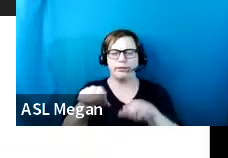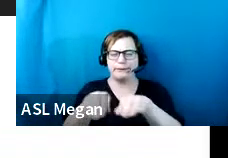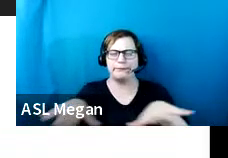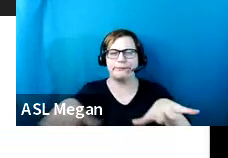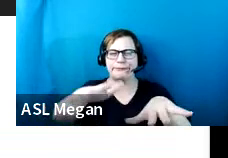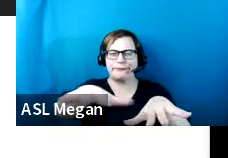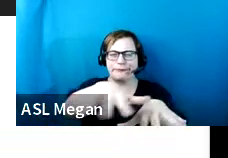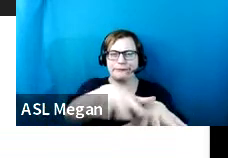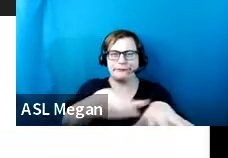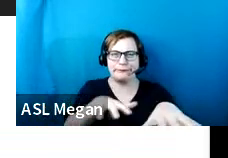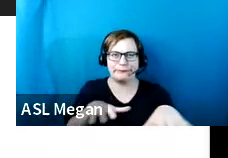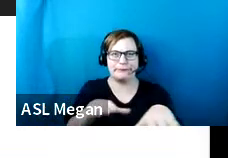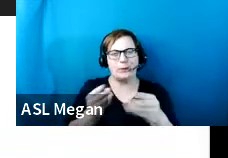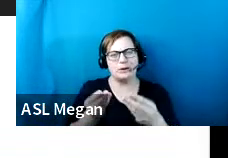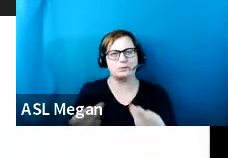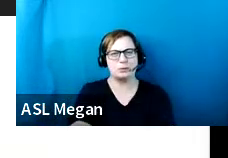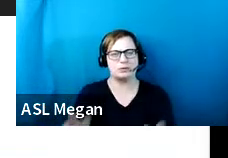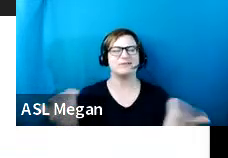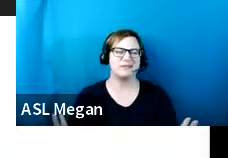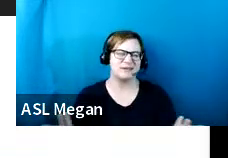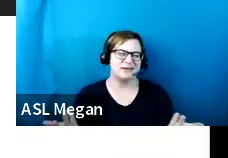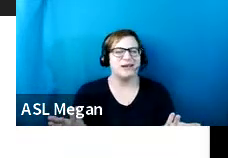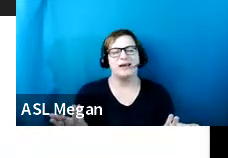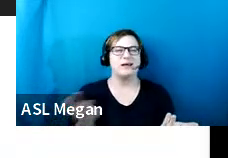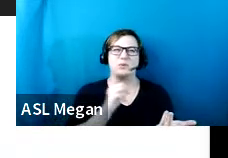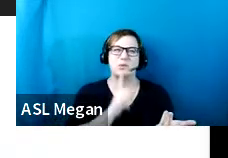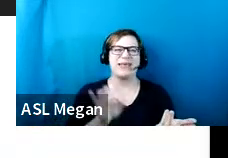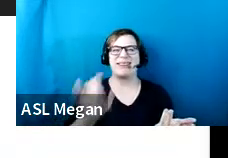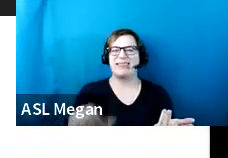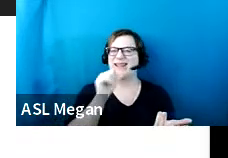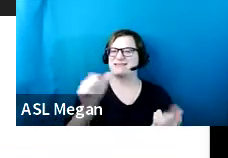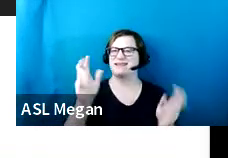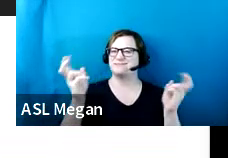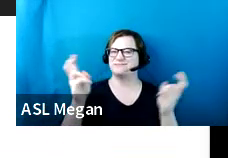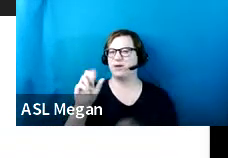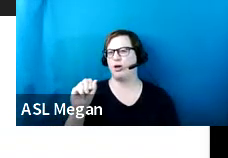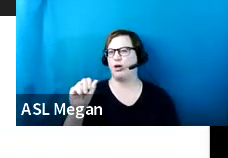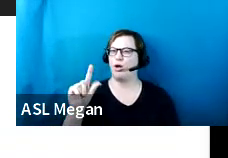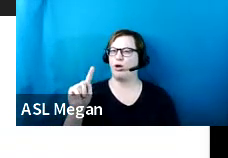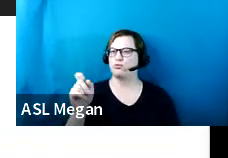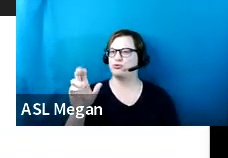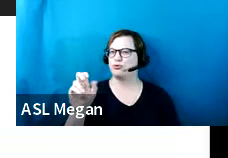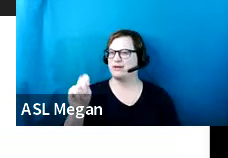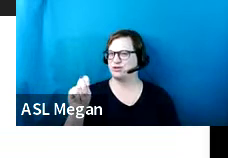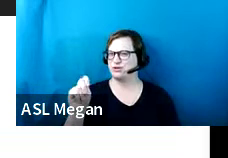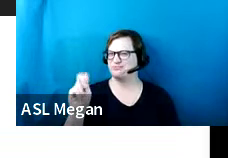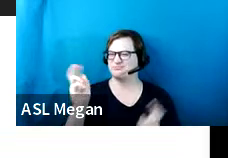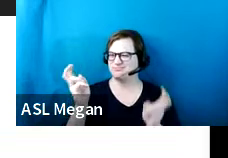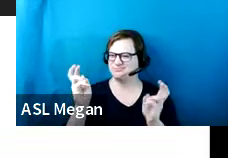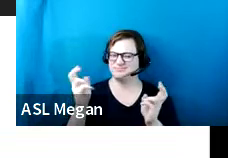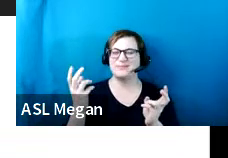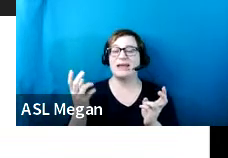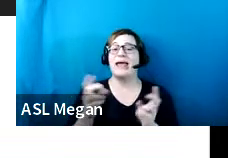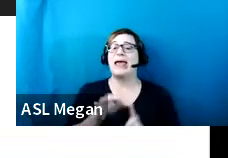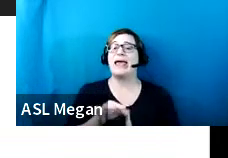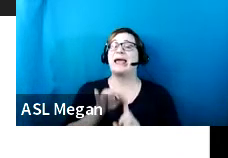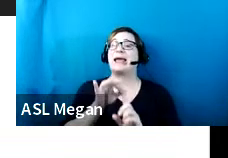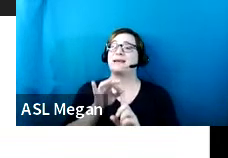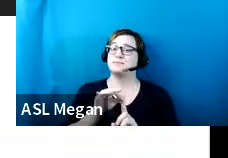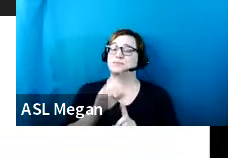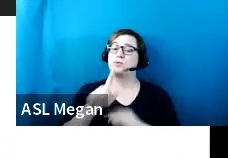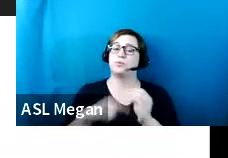this will not be considered an alteration except where it affects the facility's usability.